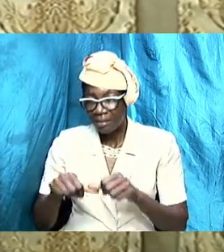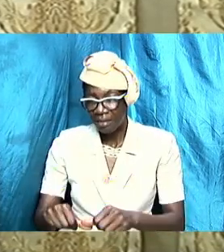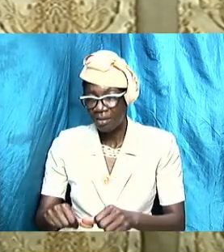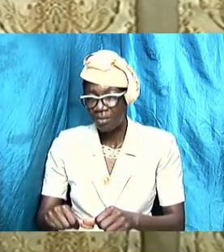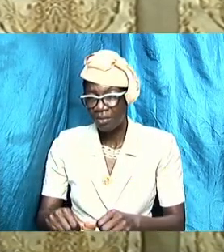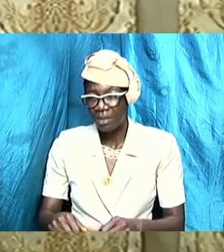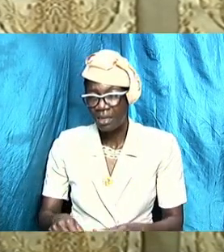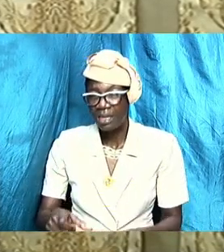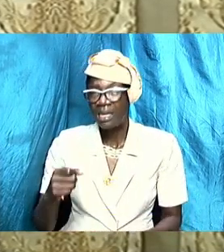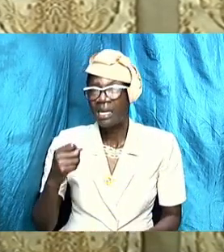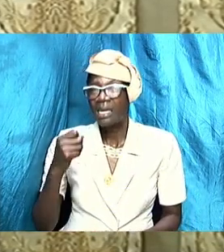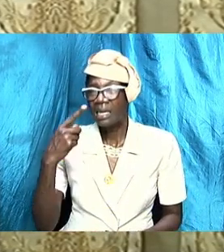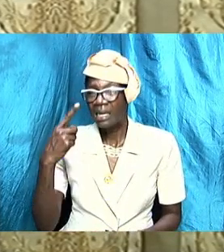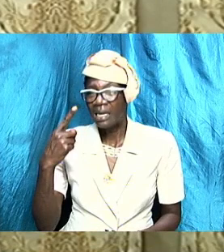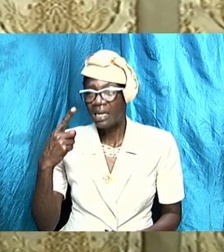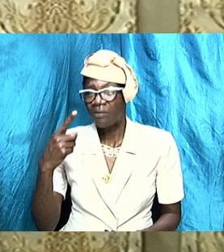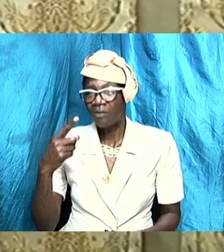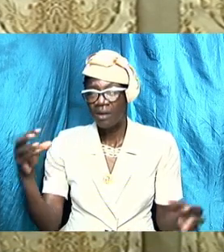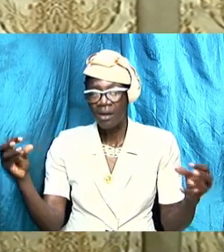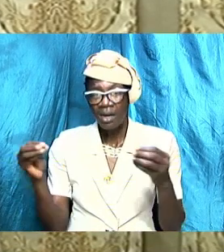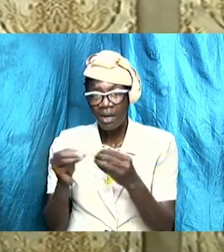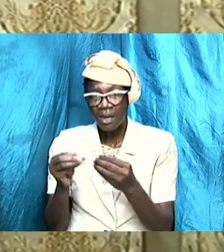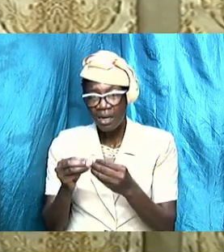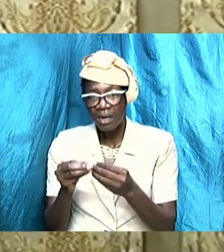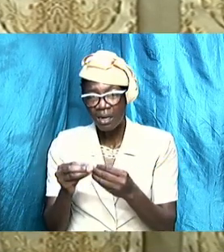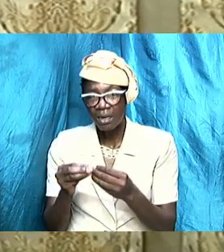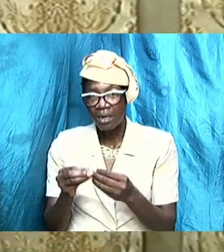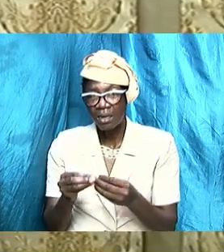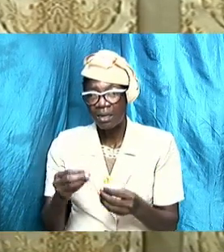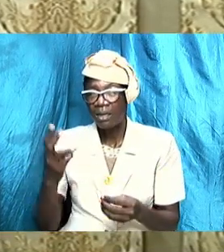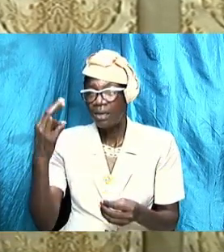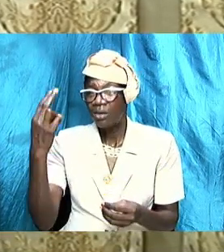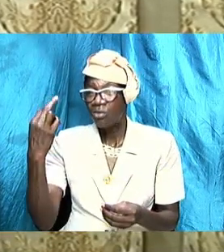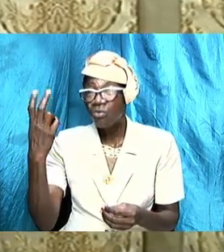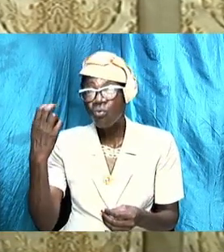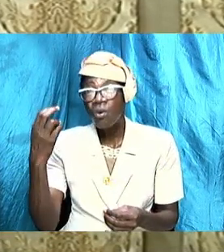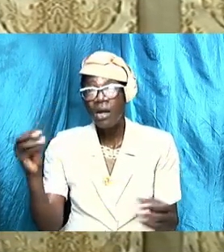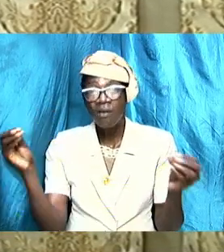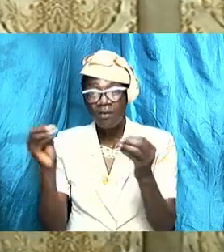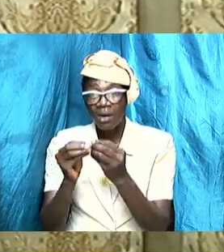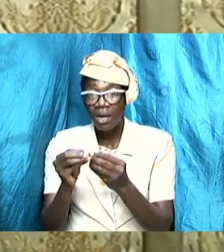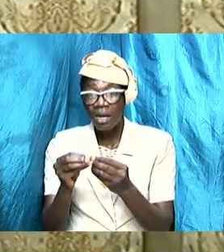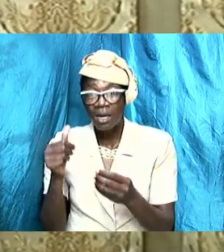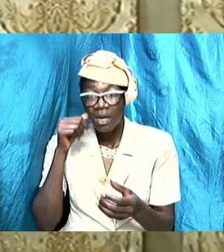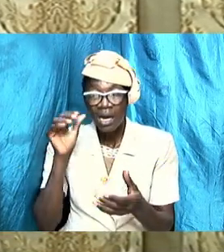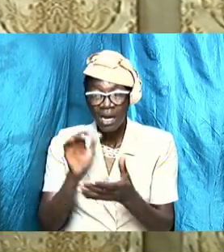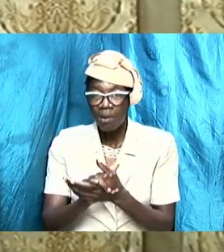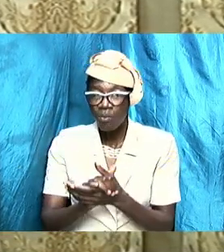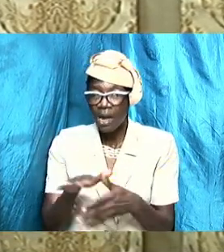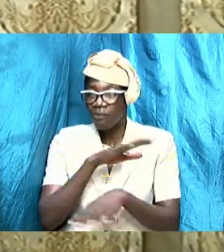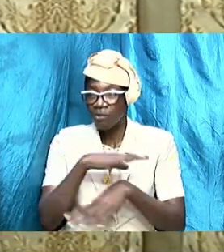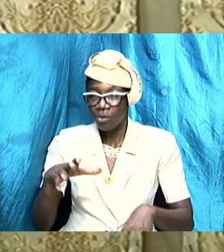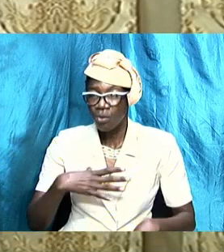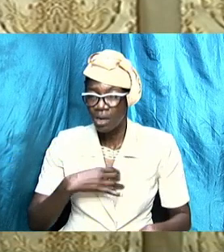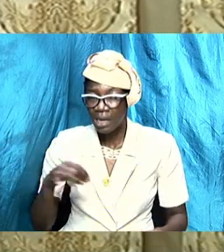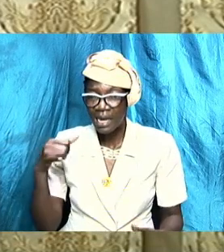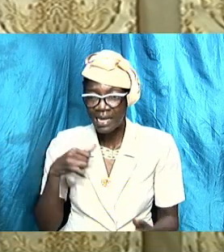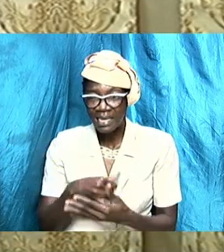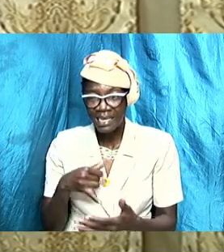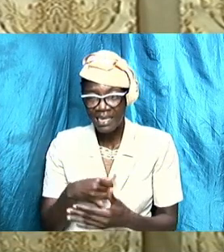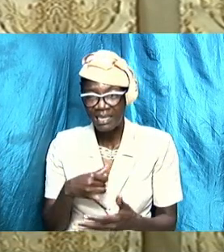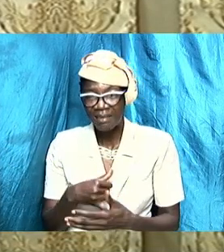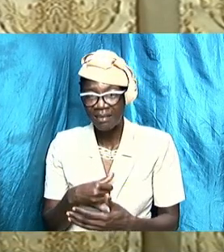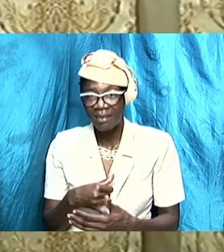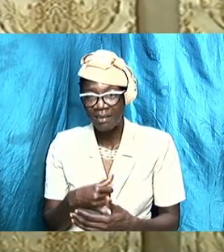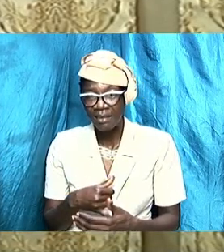'clock and his wife dislikes it and speaks about it and he continues to do it it is a man